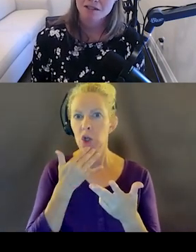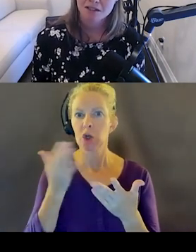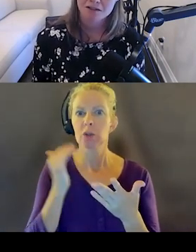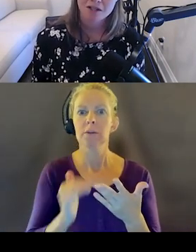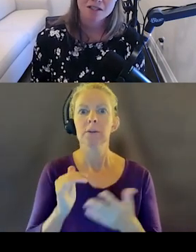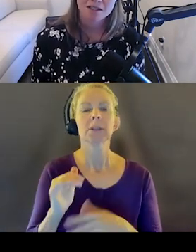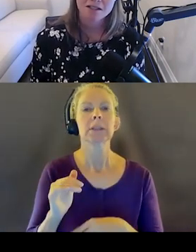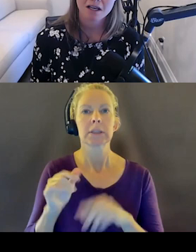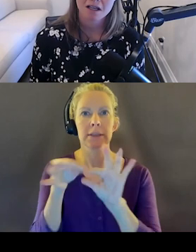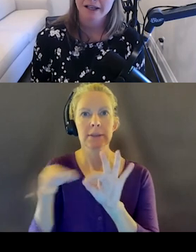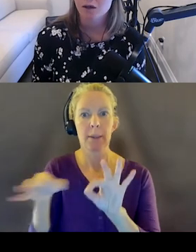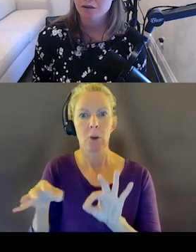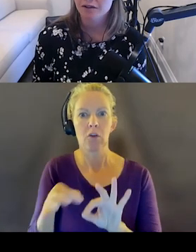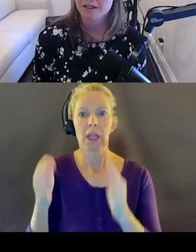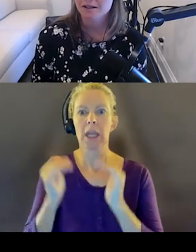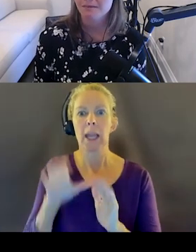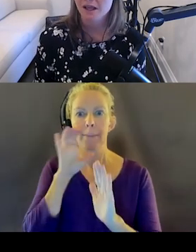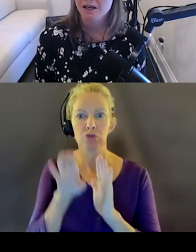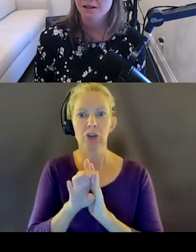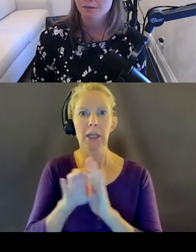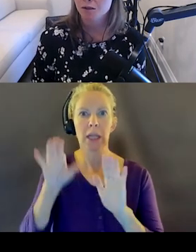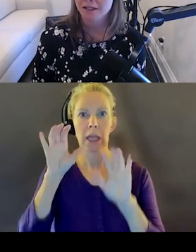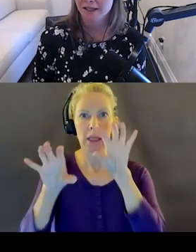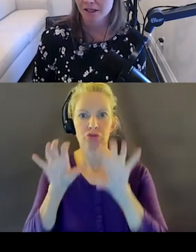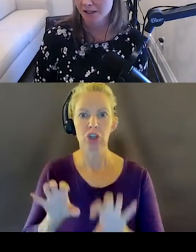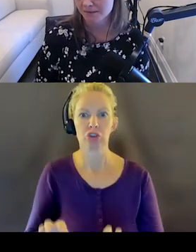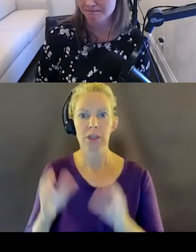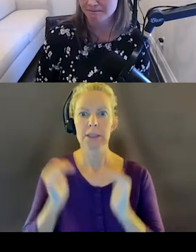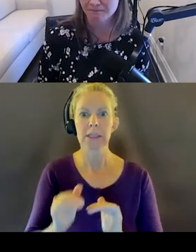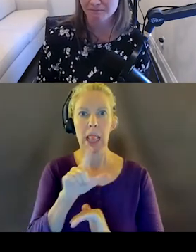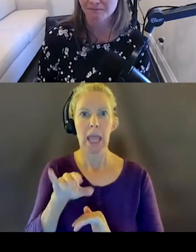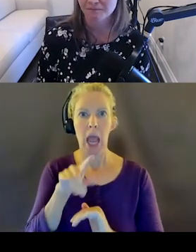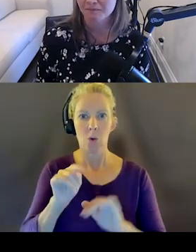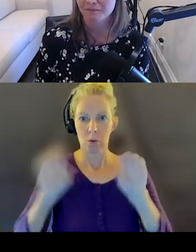Images and illustrations. Layout and grid. And motion and animation.